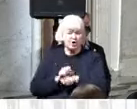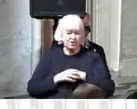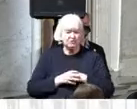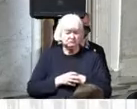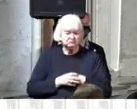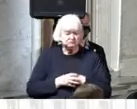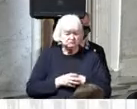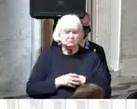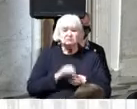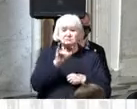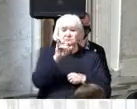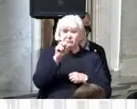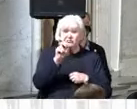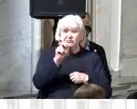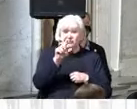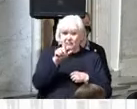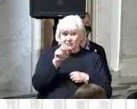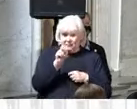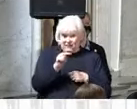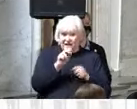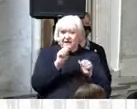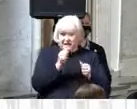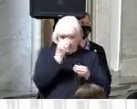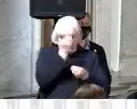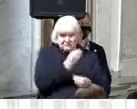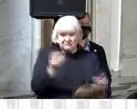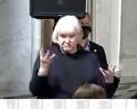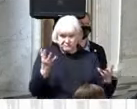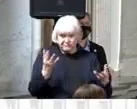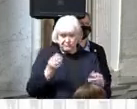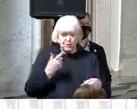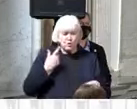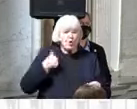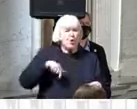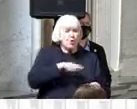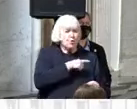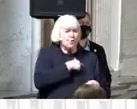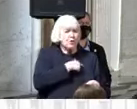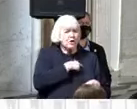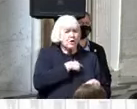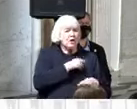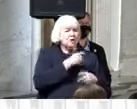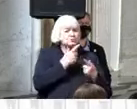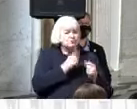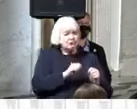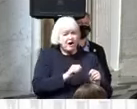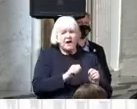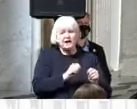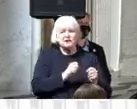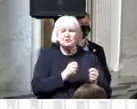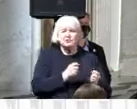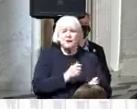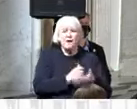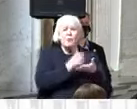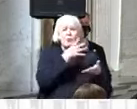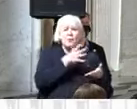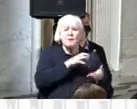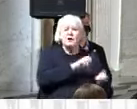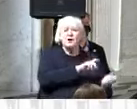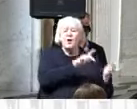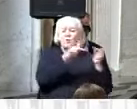as Secretary Yellen can attest our administration has been hard at work to get women back to work